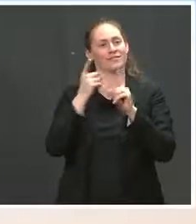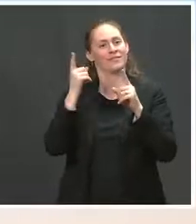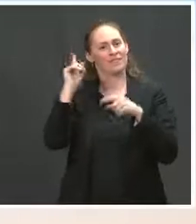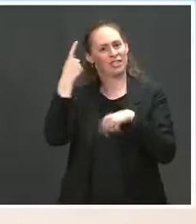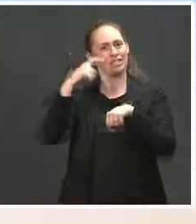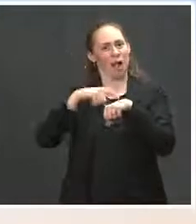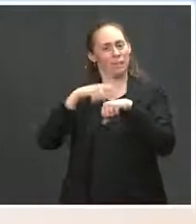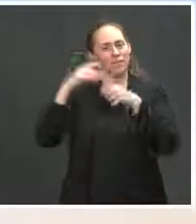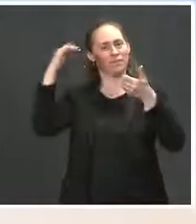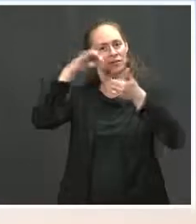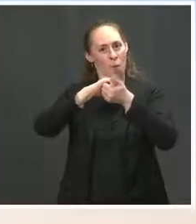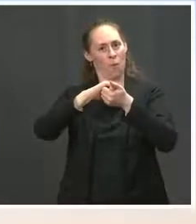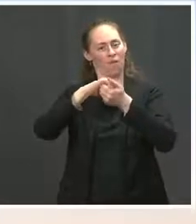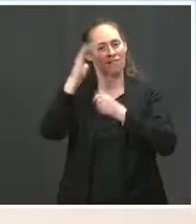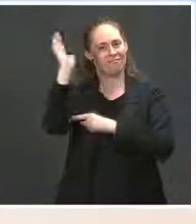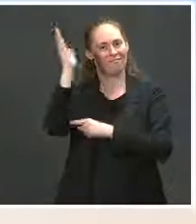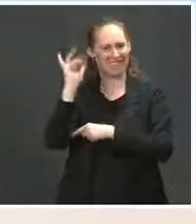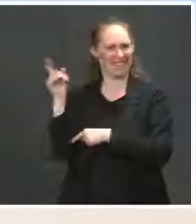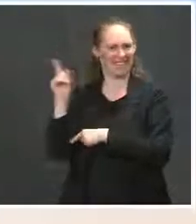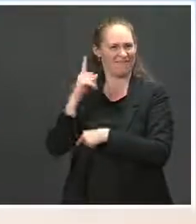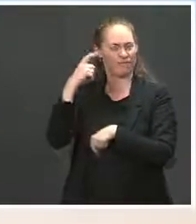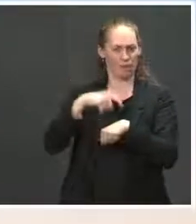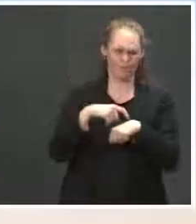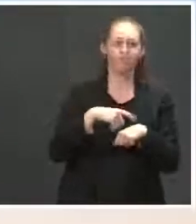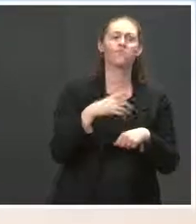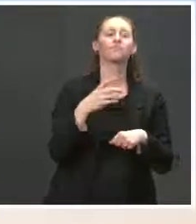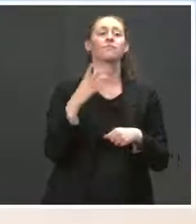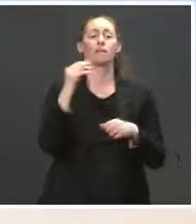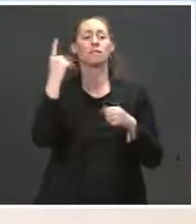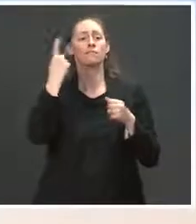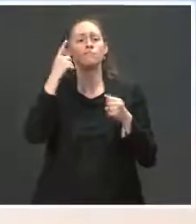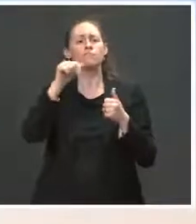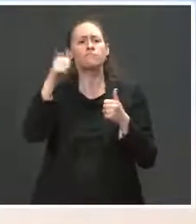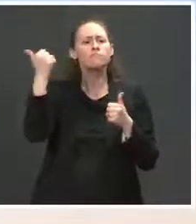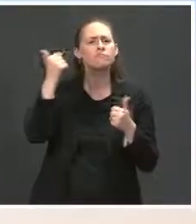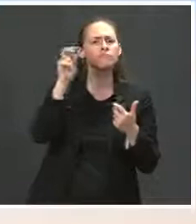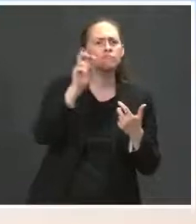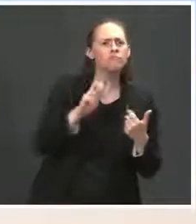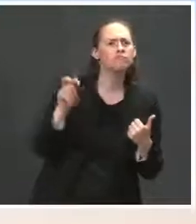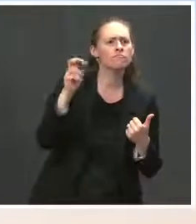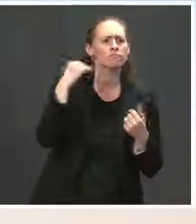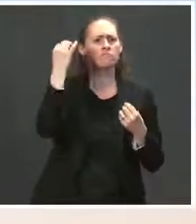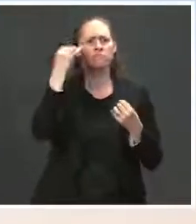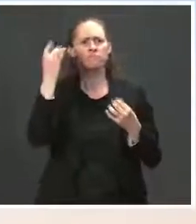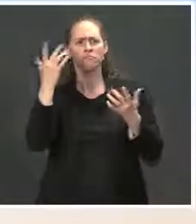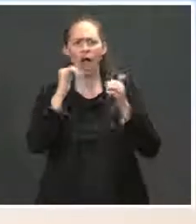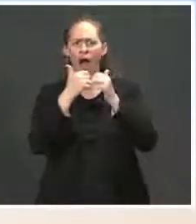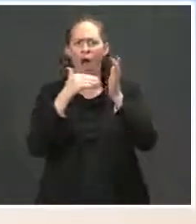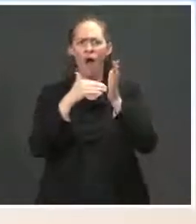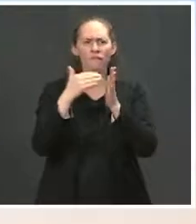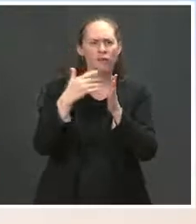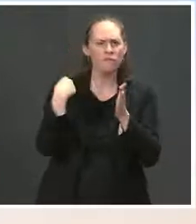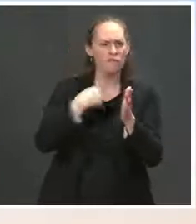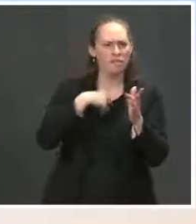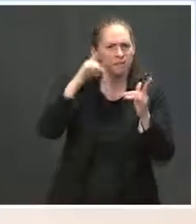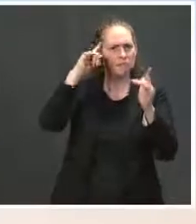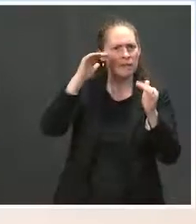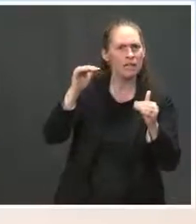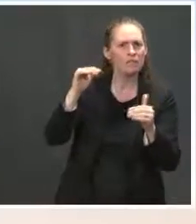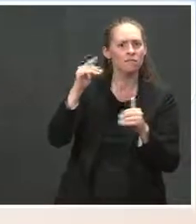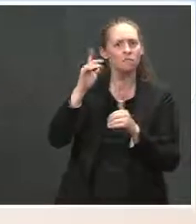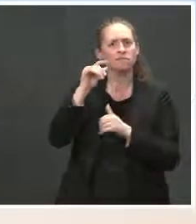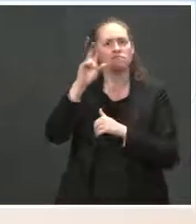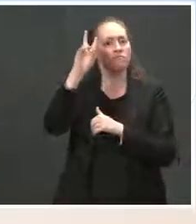travel that you can preview for us, even if you're — it's just to say how frequently you expect the President and the Vice President to be traveling to